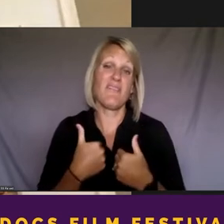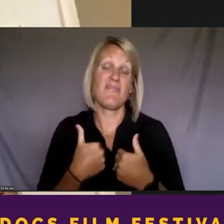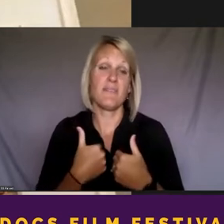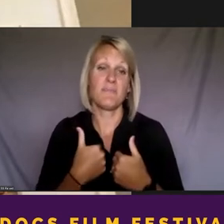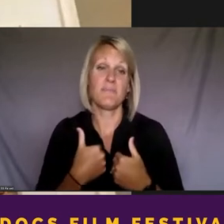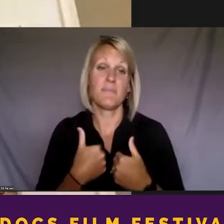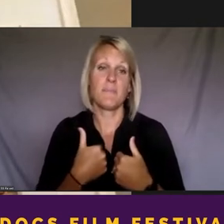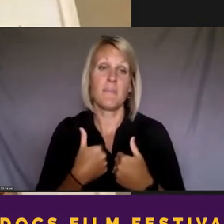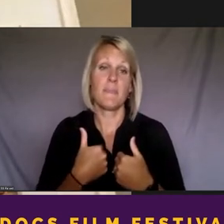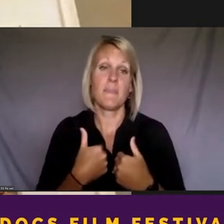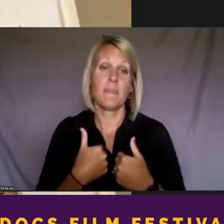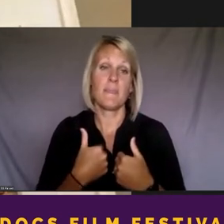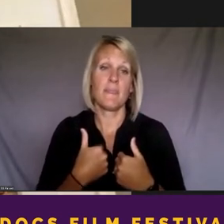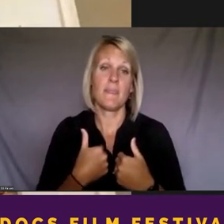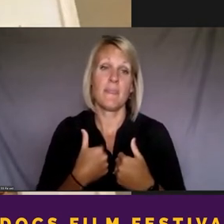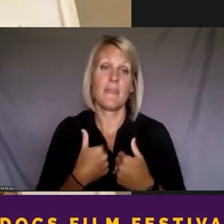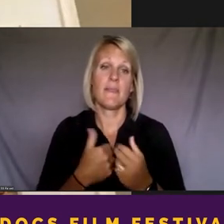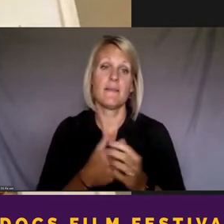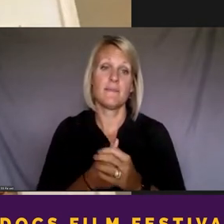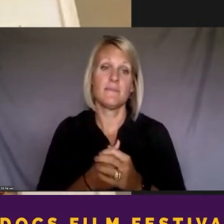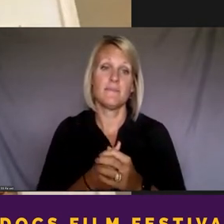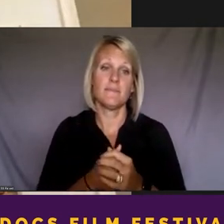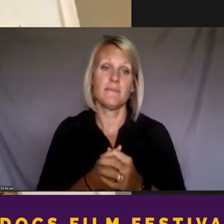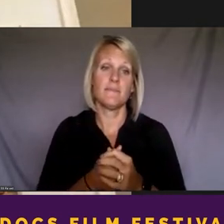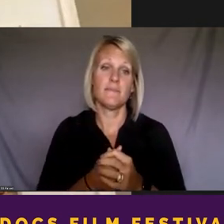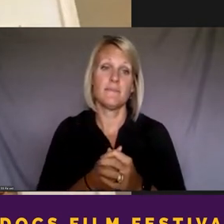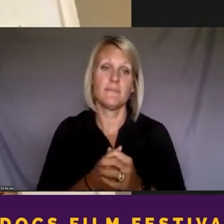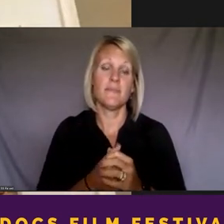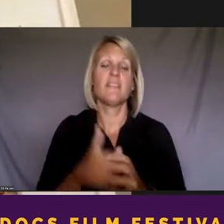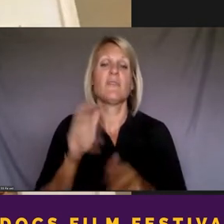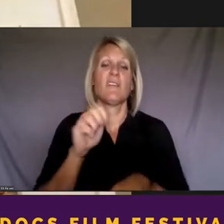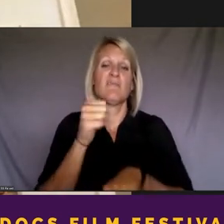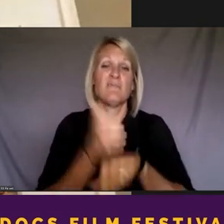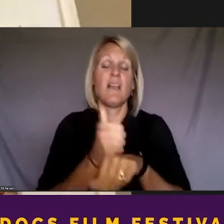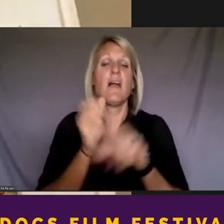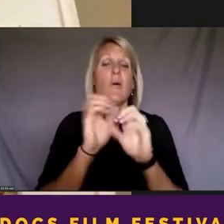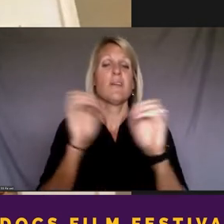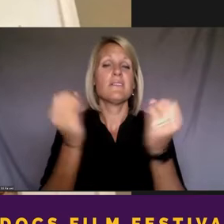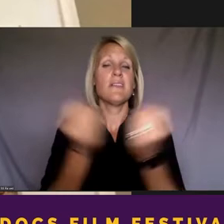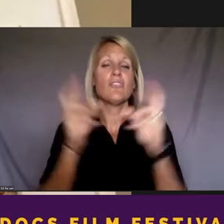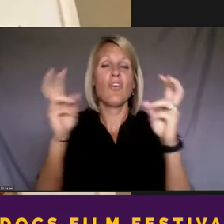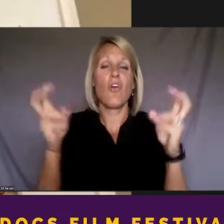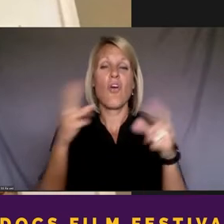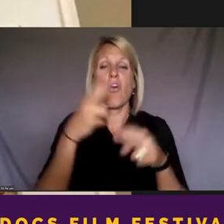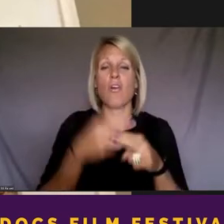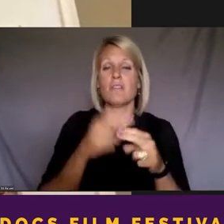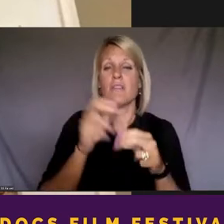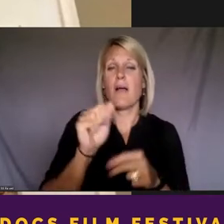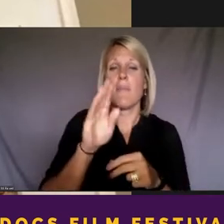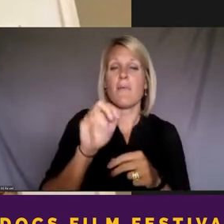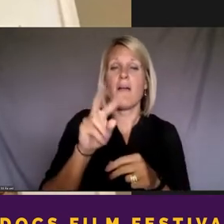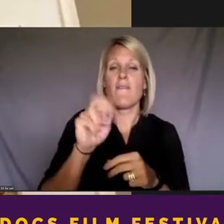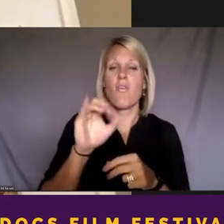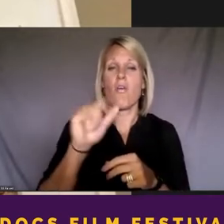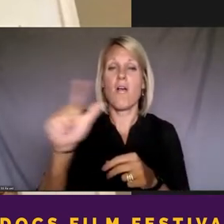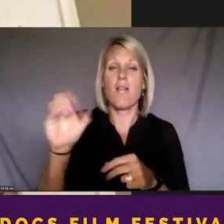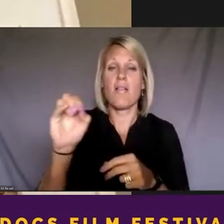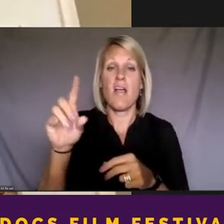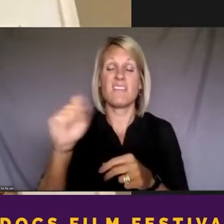me into, like, founding the organization of Above All Odds. And I just appreciate, really, Javi,